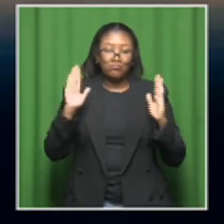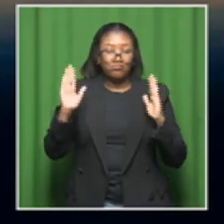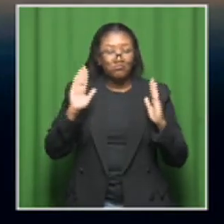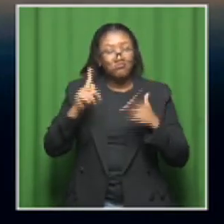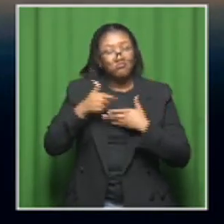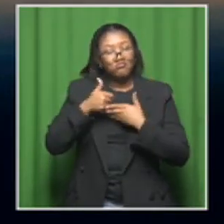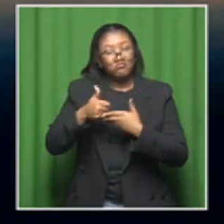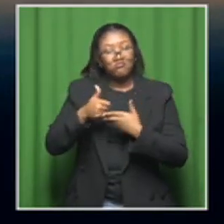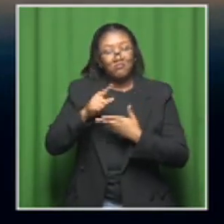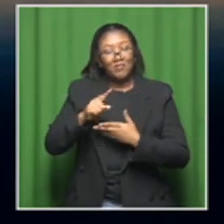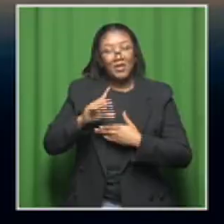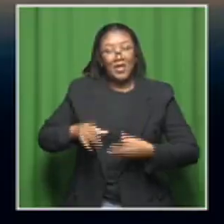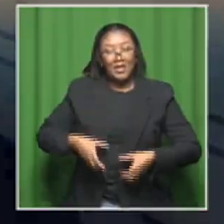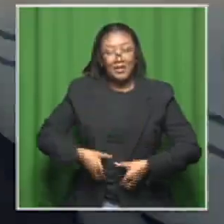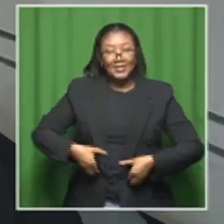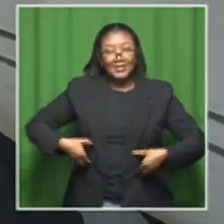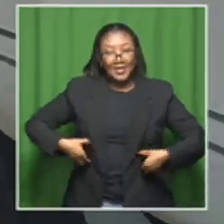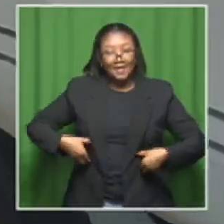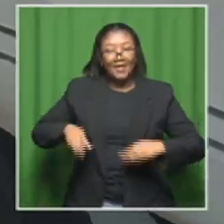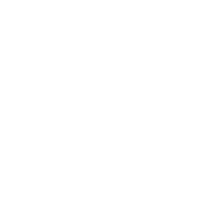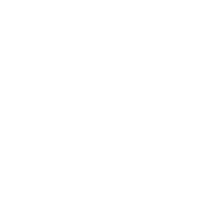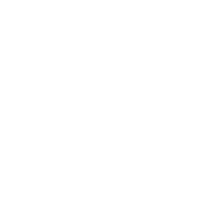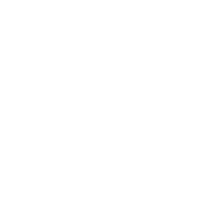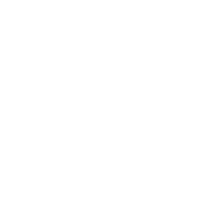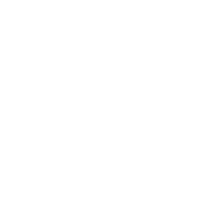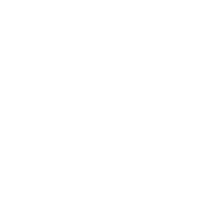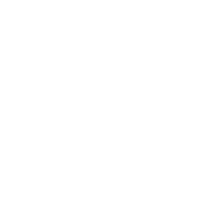cervical cancer later in their lives.